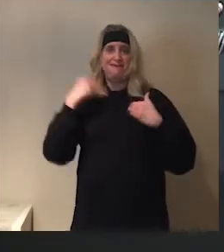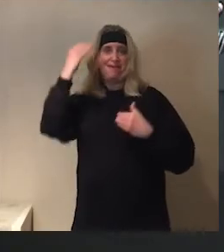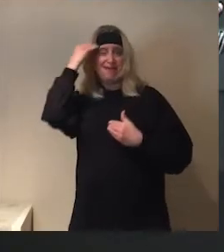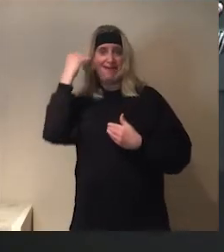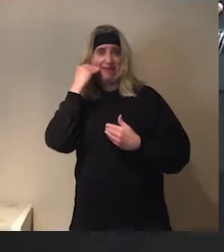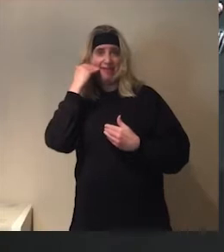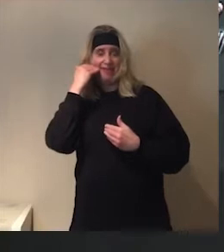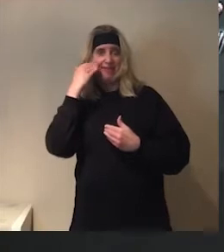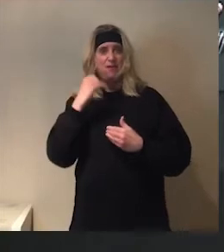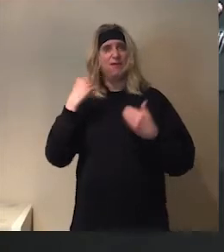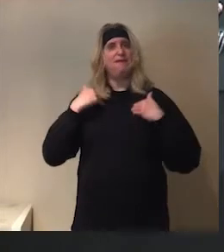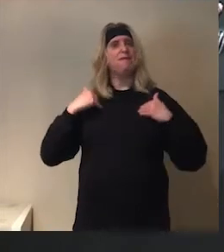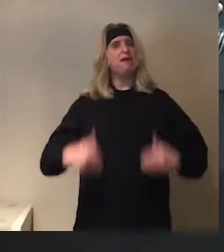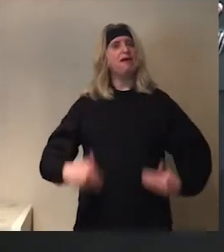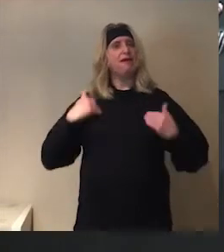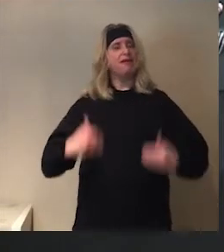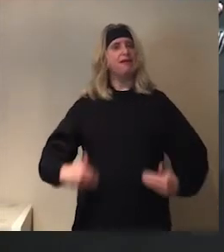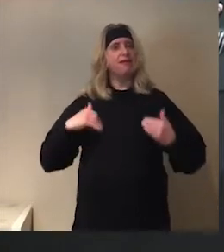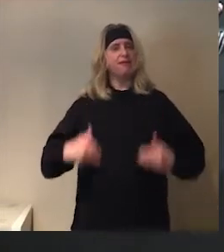and we have the body.